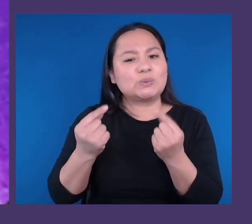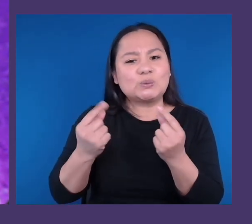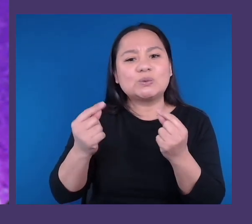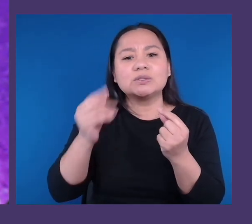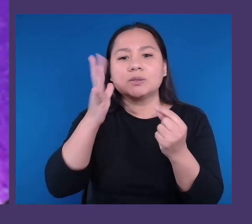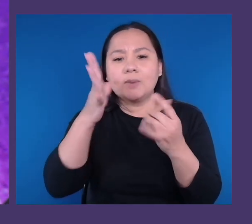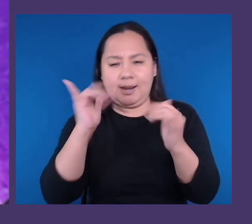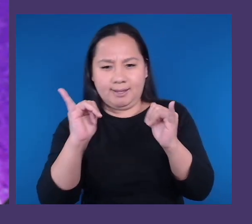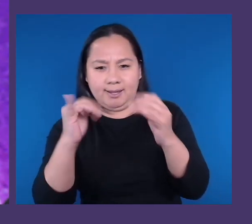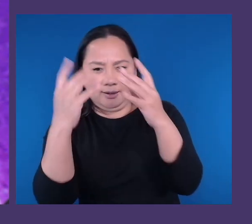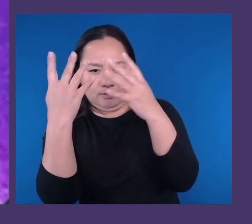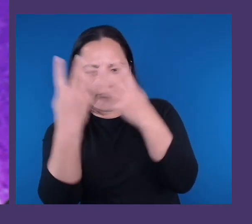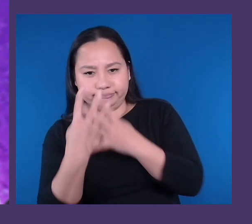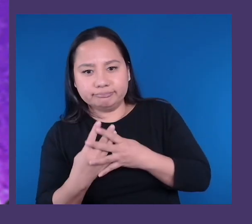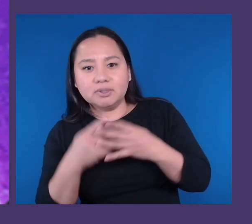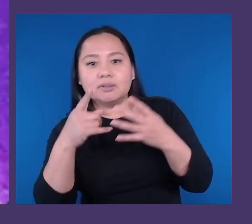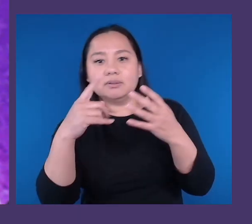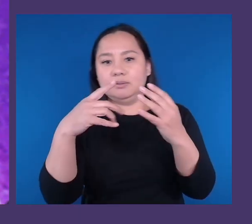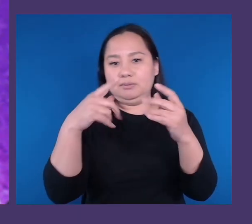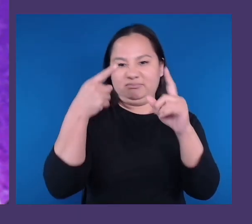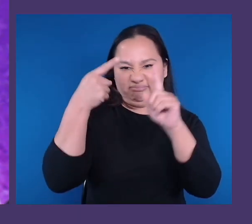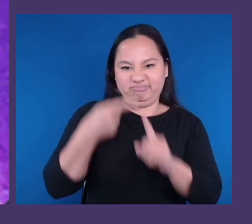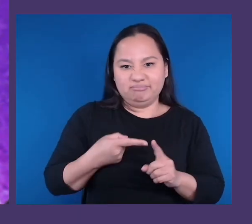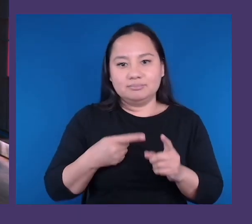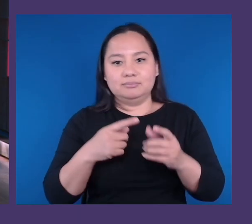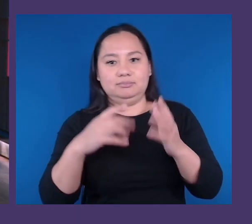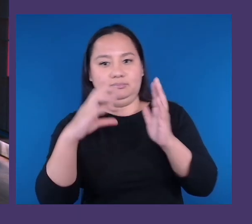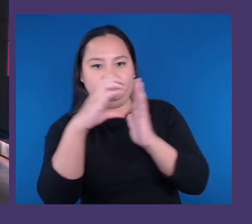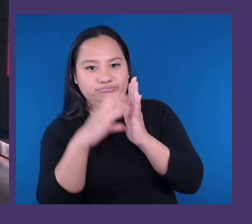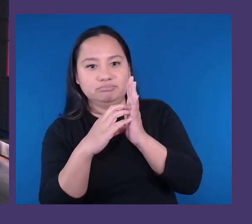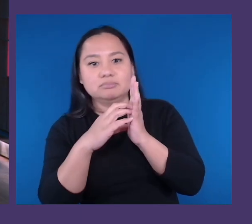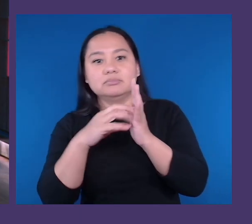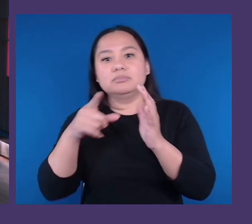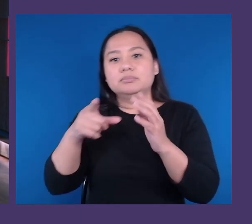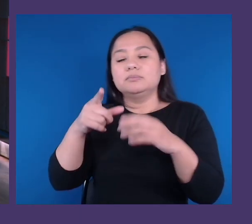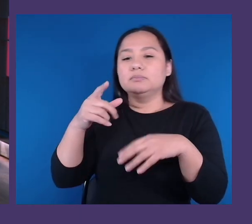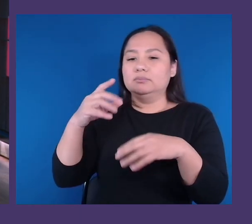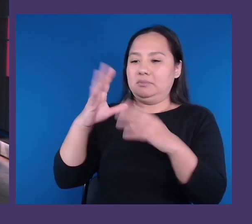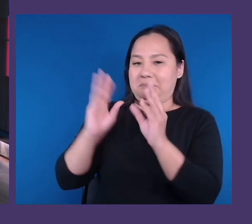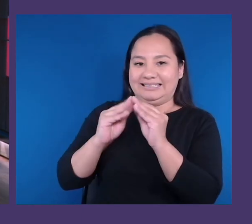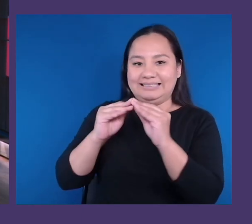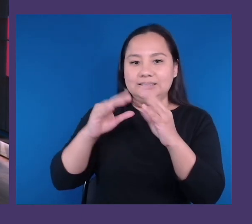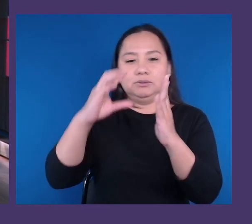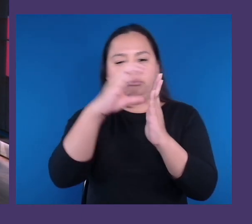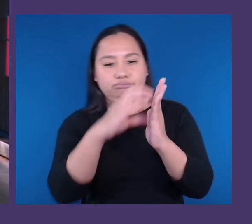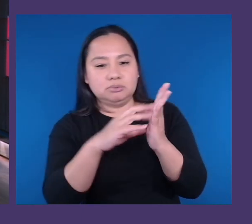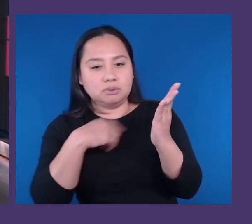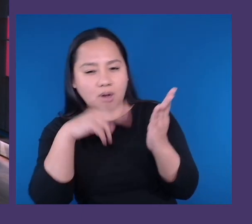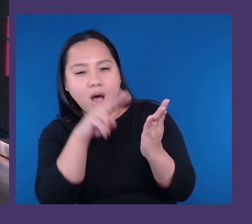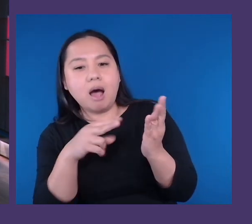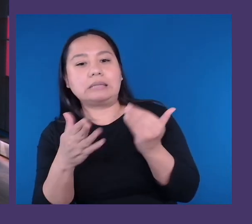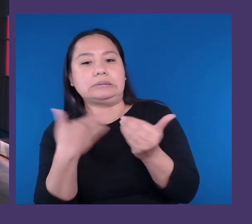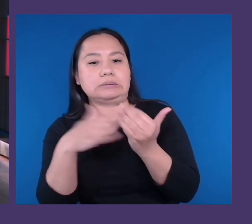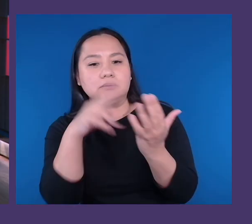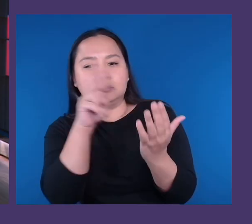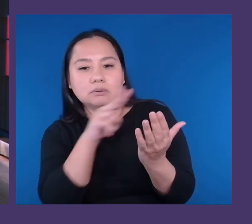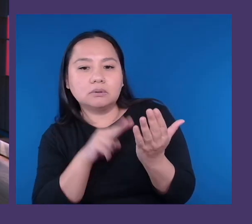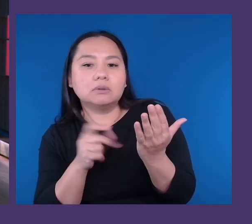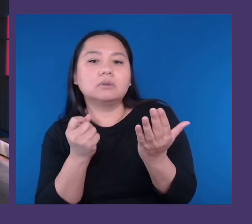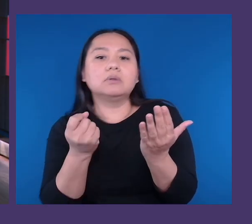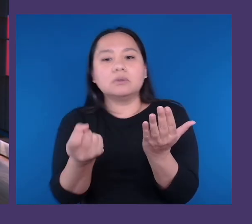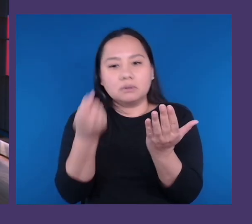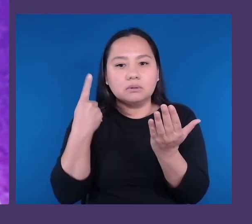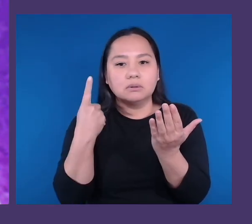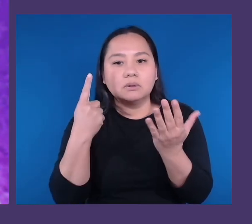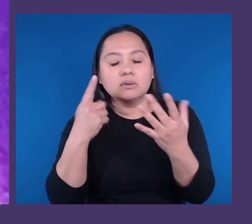digestible chunks. So, I can go through that and really understand the nitty-gritty of the meeting. And it provides that extra context.